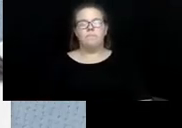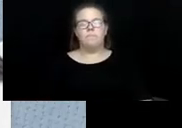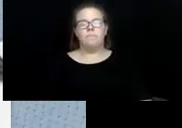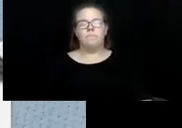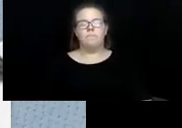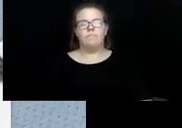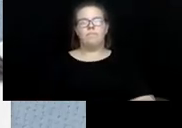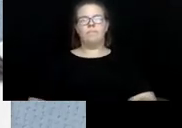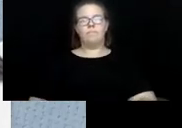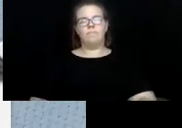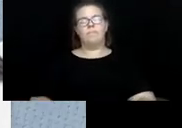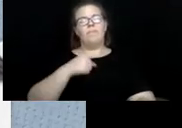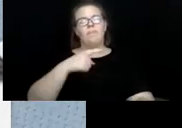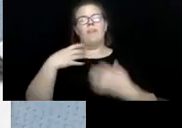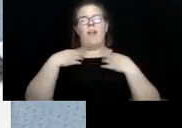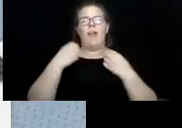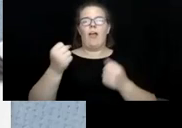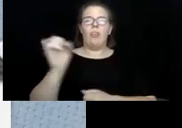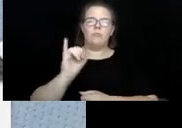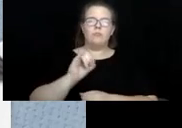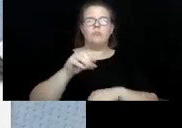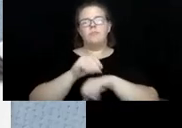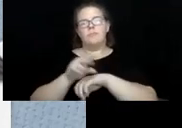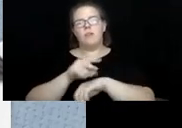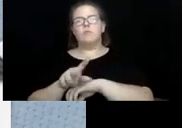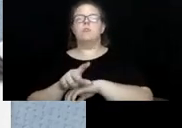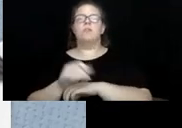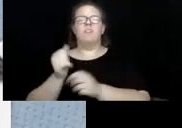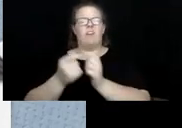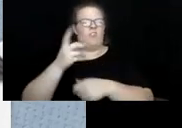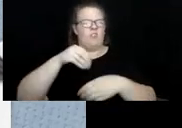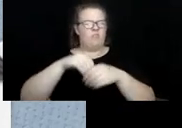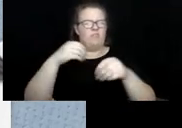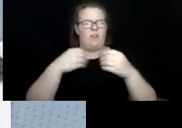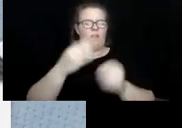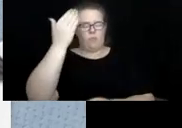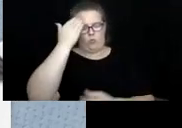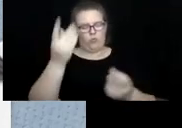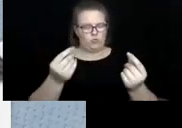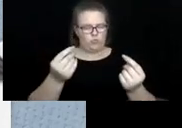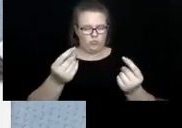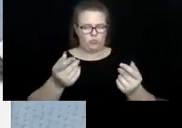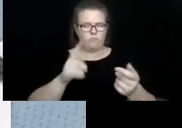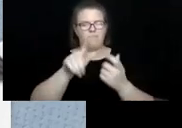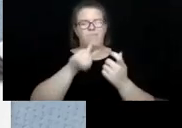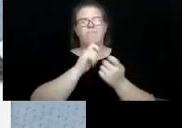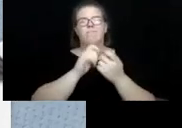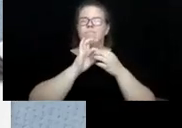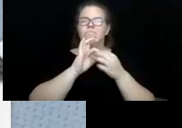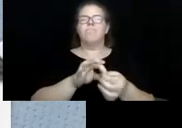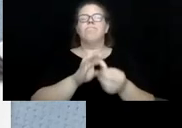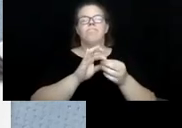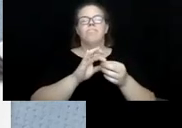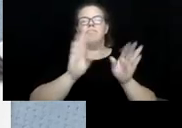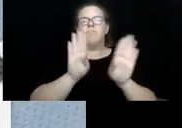Hi, Cap Health Insurance Counseling. Everyone in the Office for Aging knows what we do with that, particularly around the open enrollment period